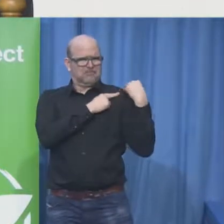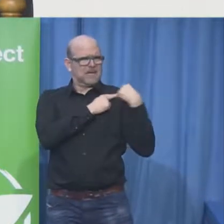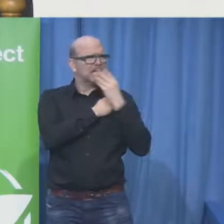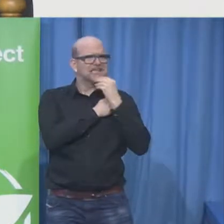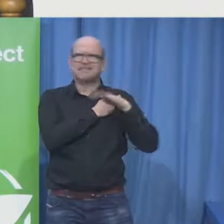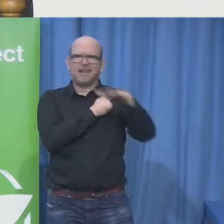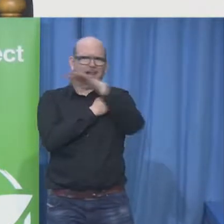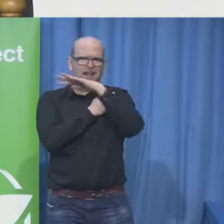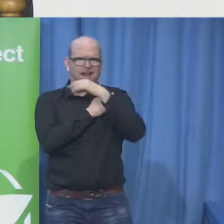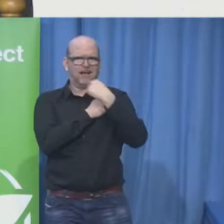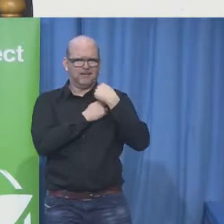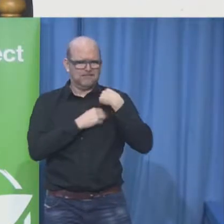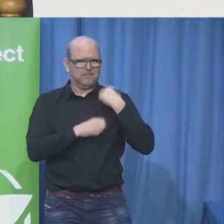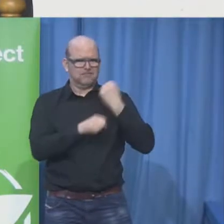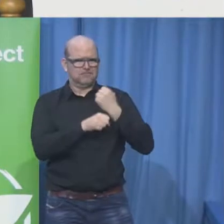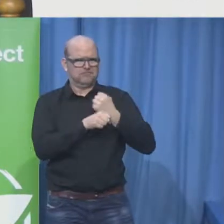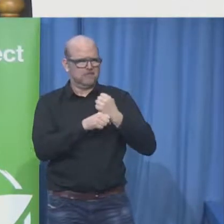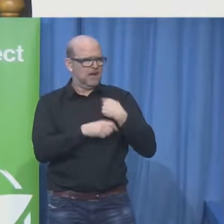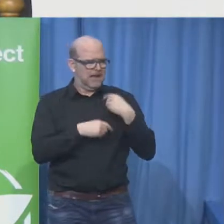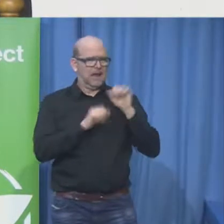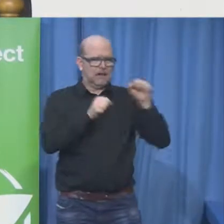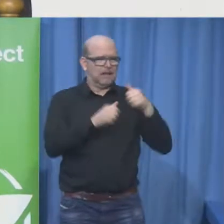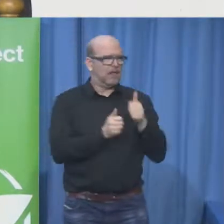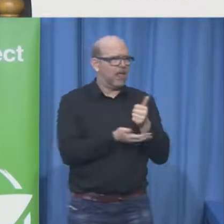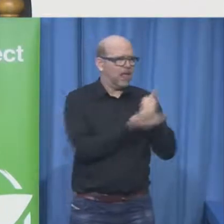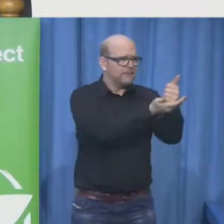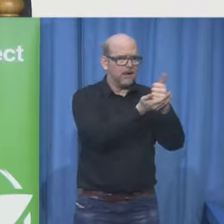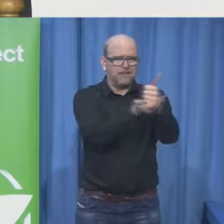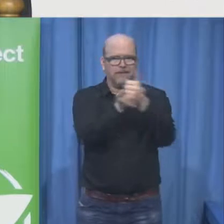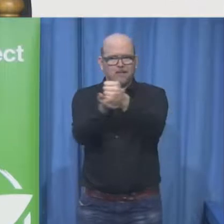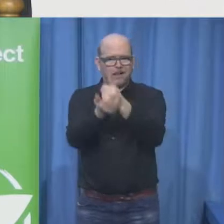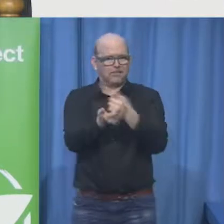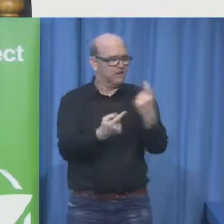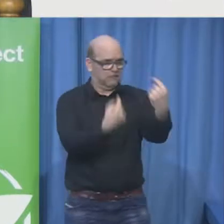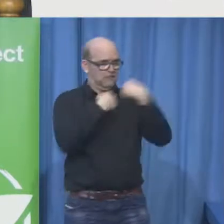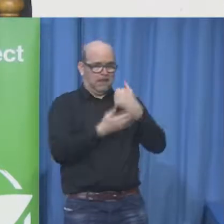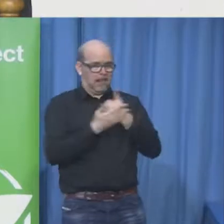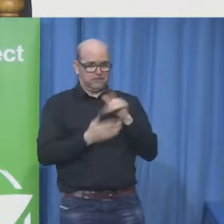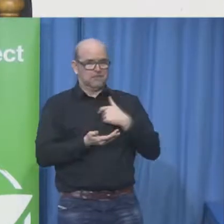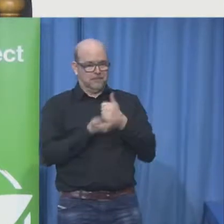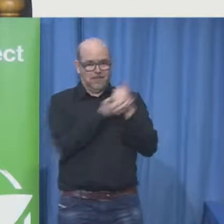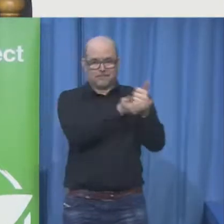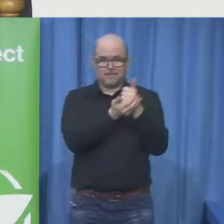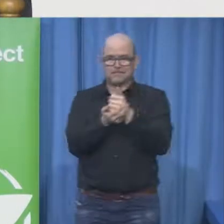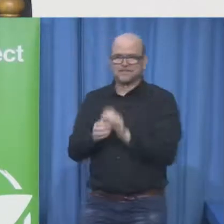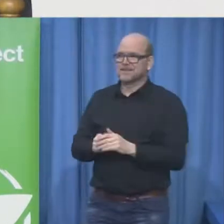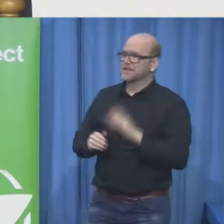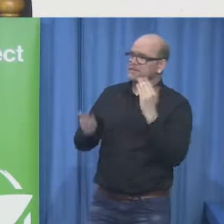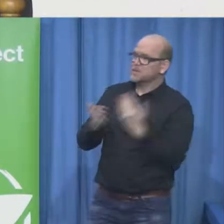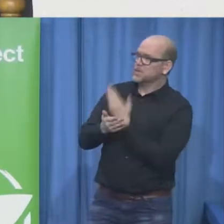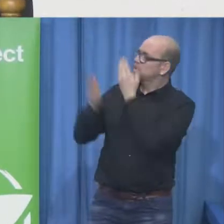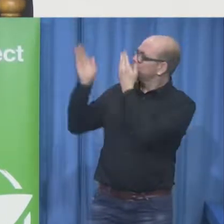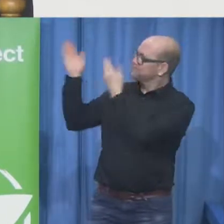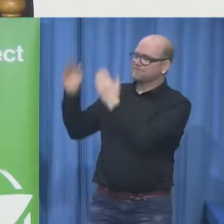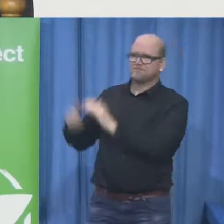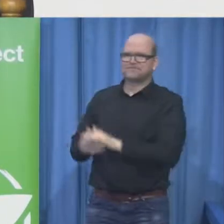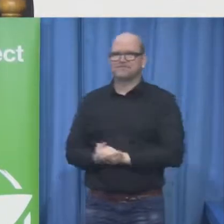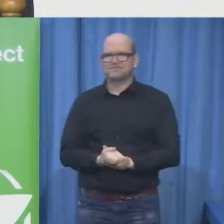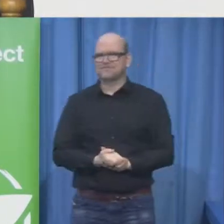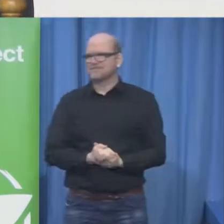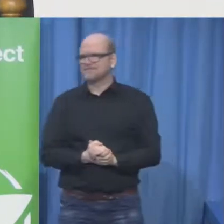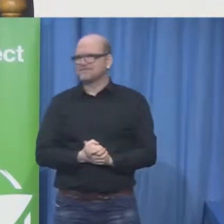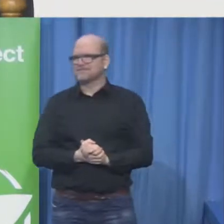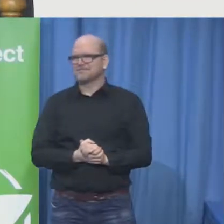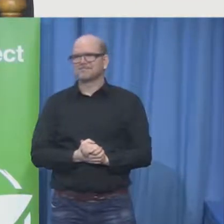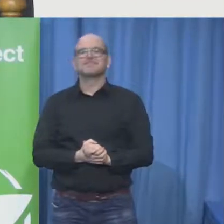another participant here I think she's from Norway maybe she's here in the audience says that when she comes in people